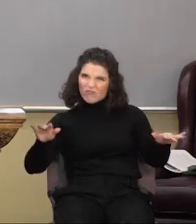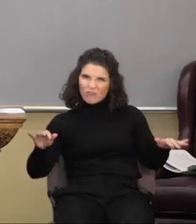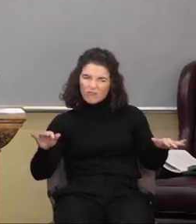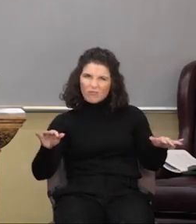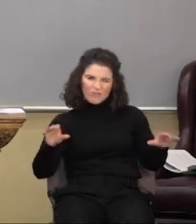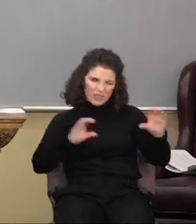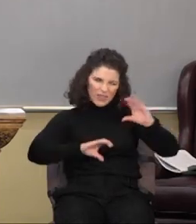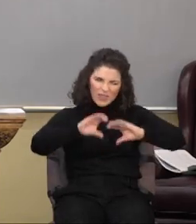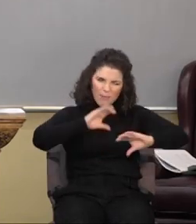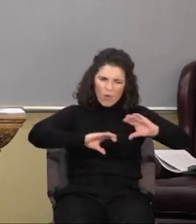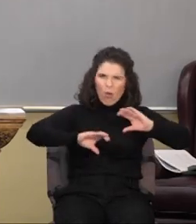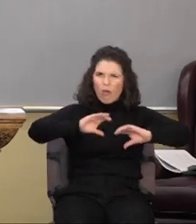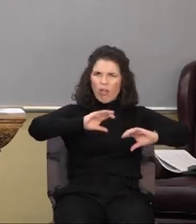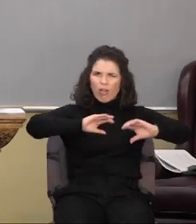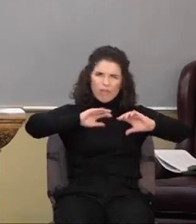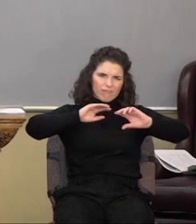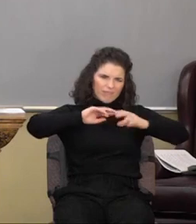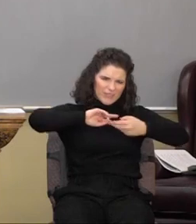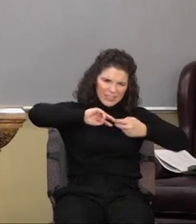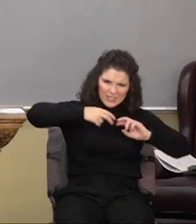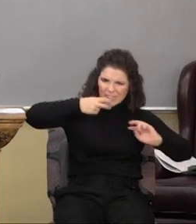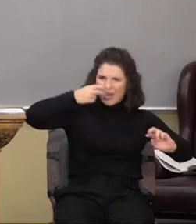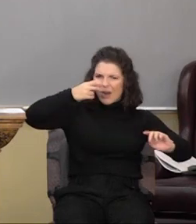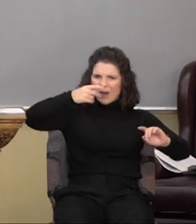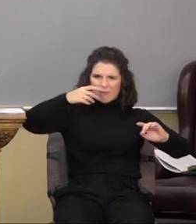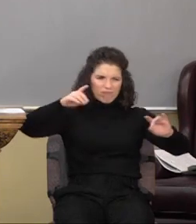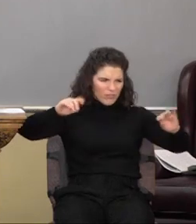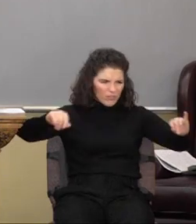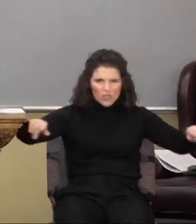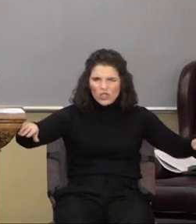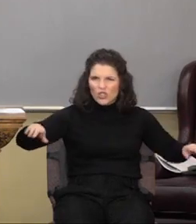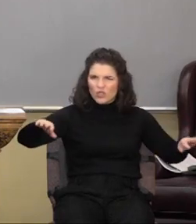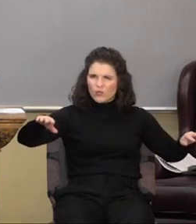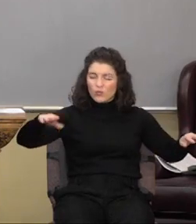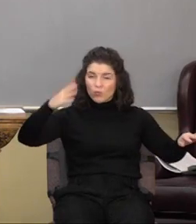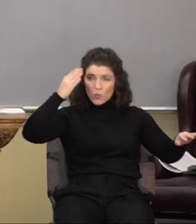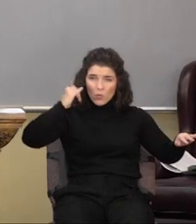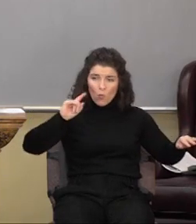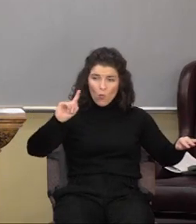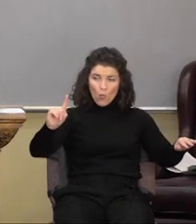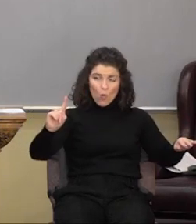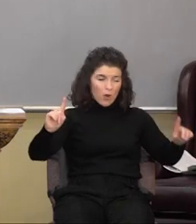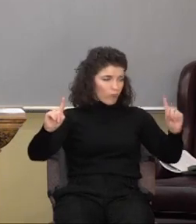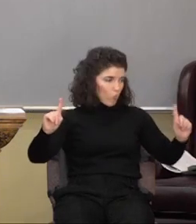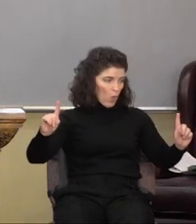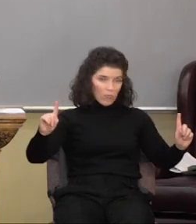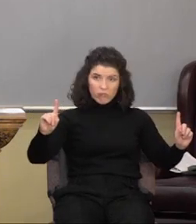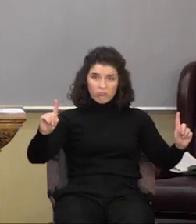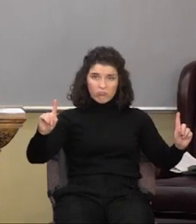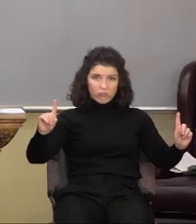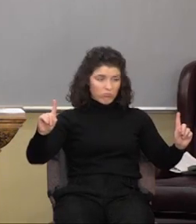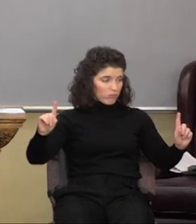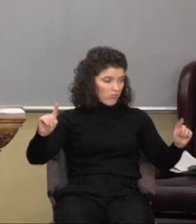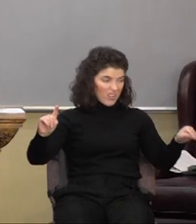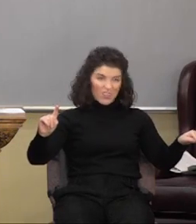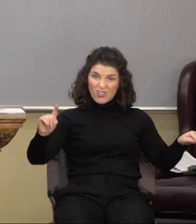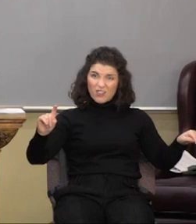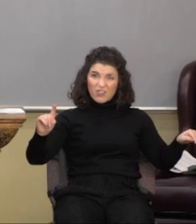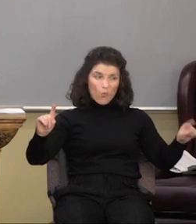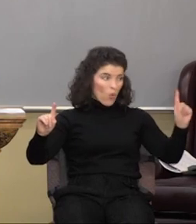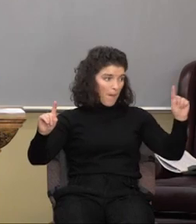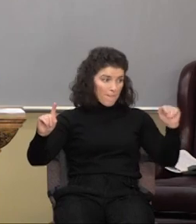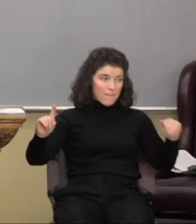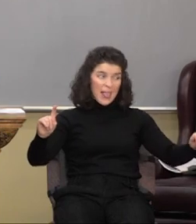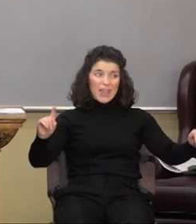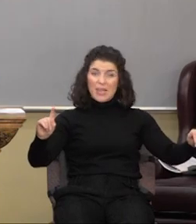chemical makeup of dirt. Why would an acre of Naperville dirt be a million